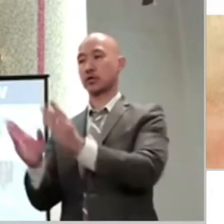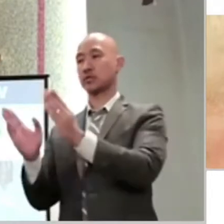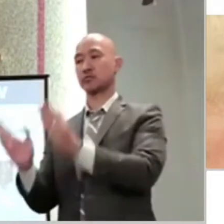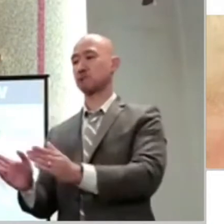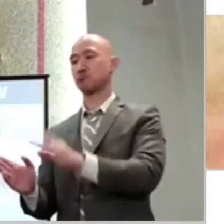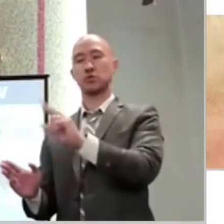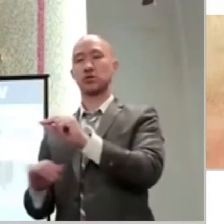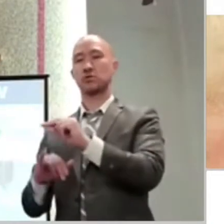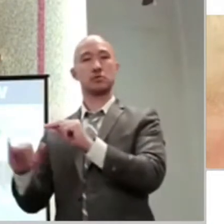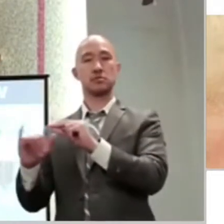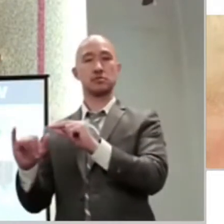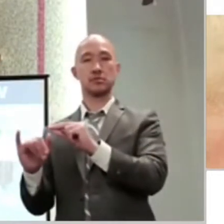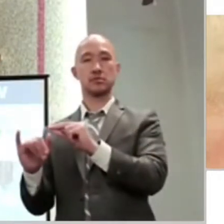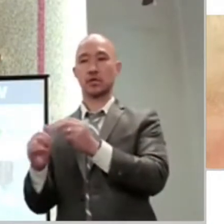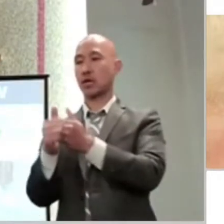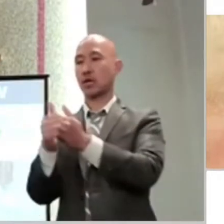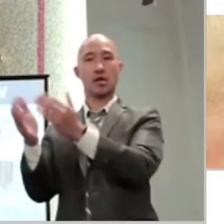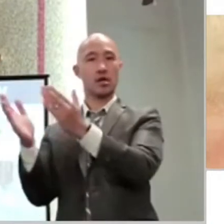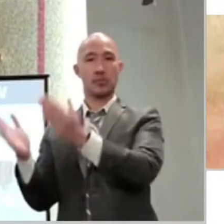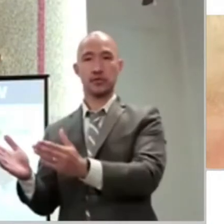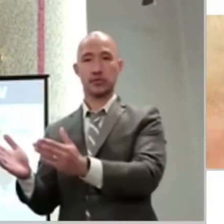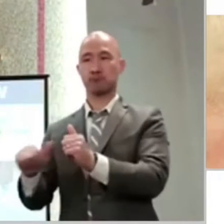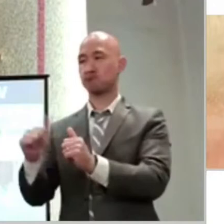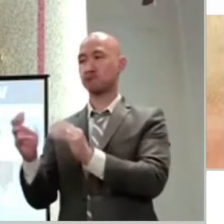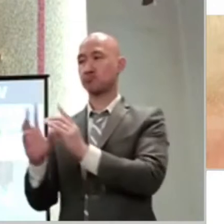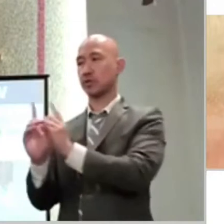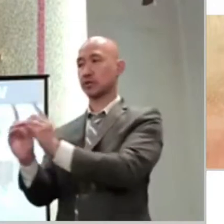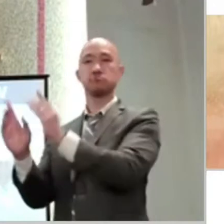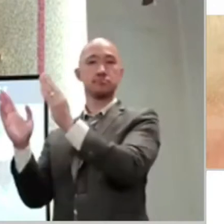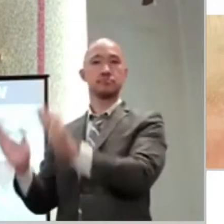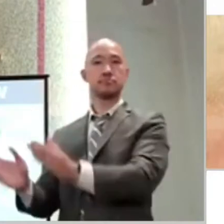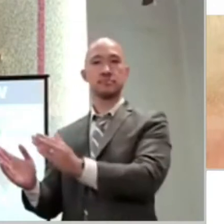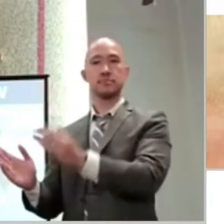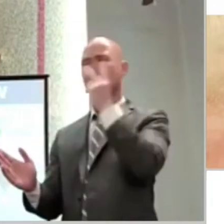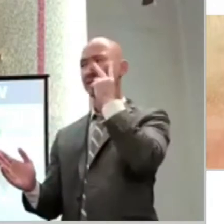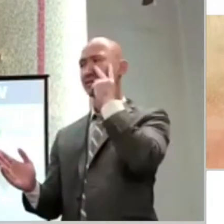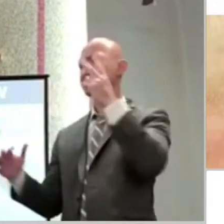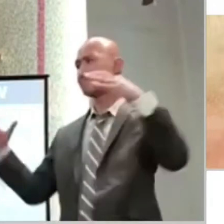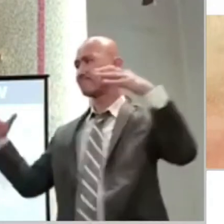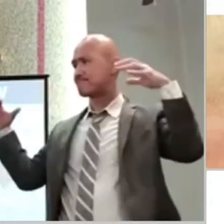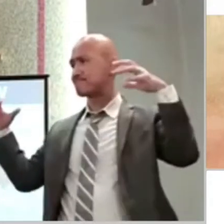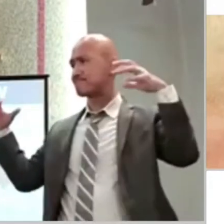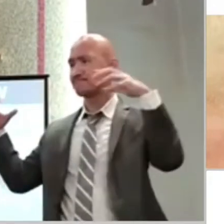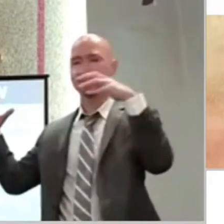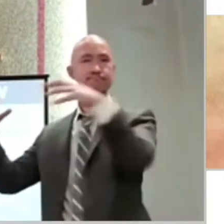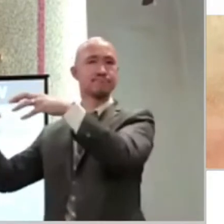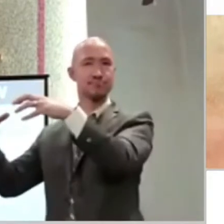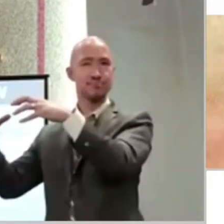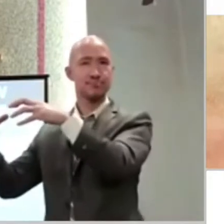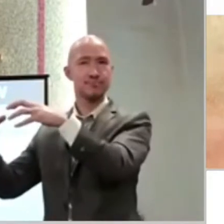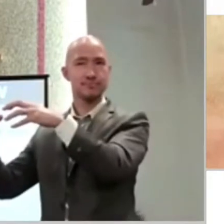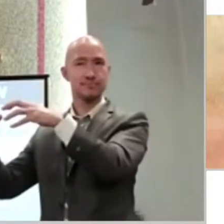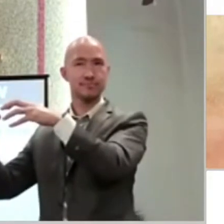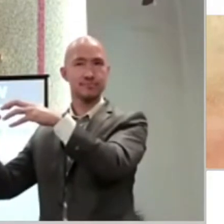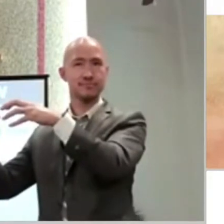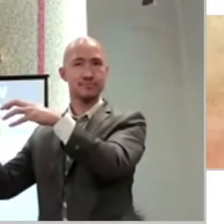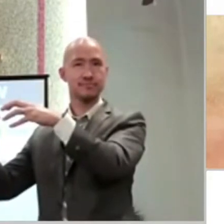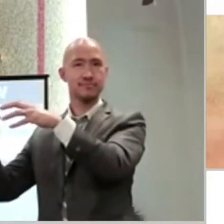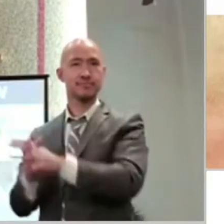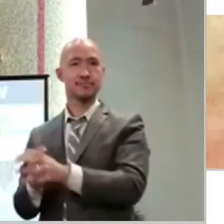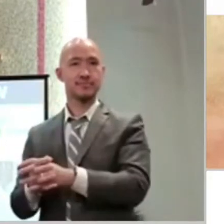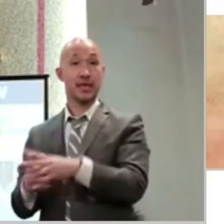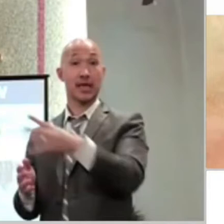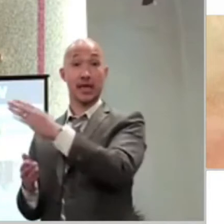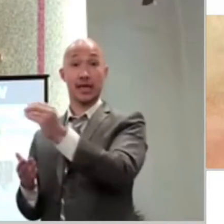transfiguration. But the other disciples were there. And they saw a large crowd around them. And some of the scribes were